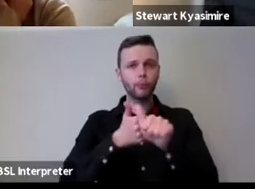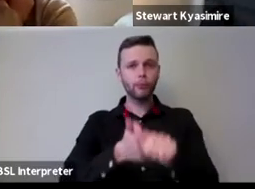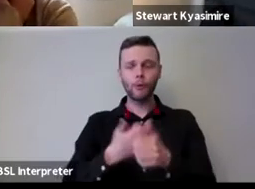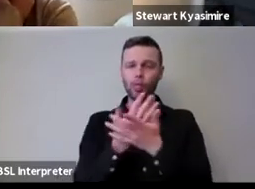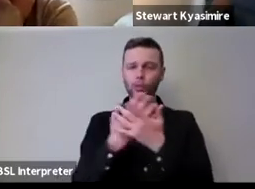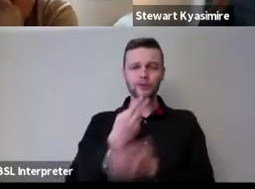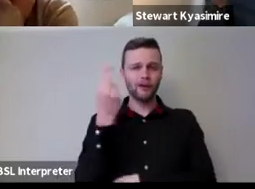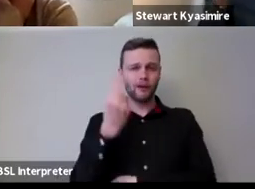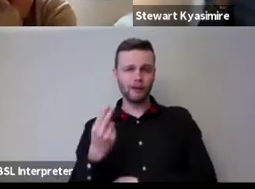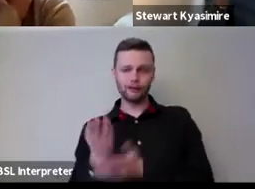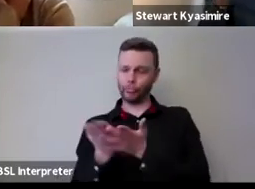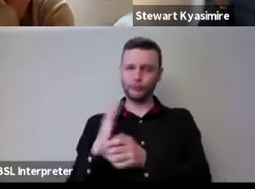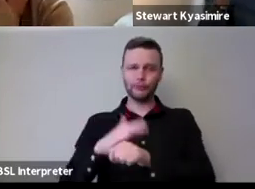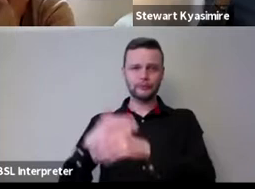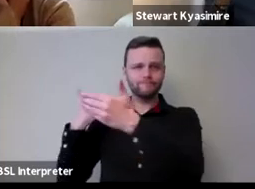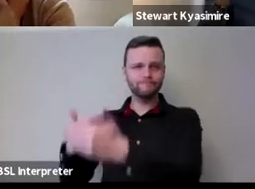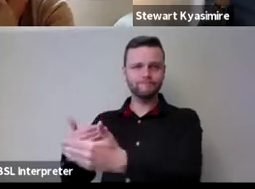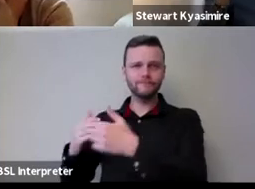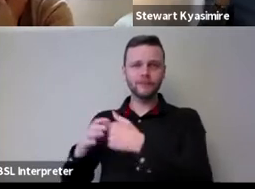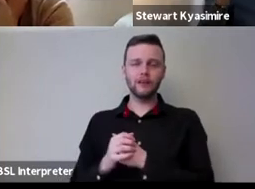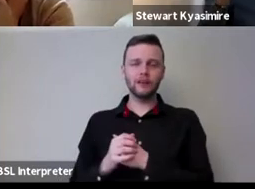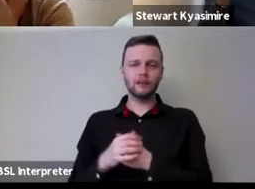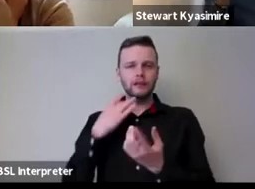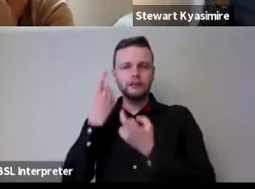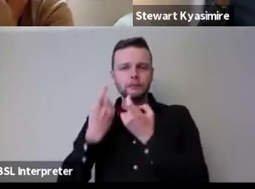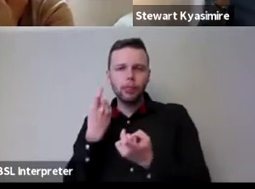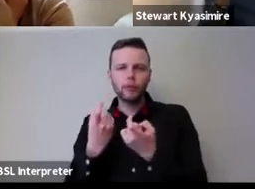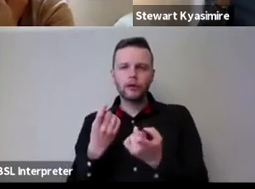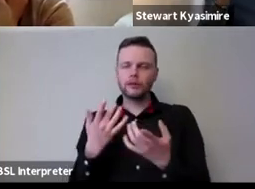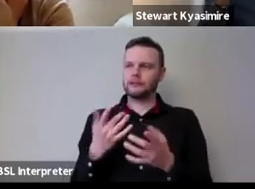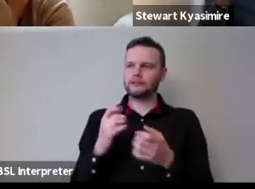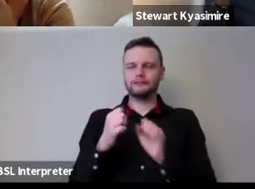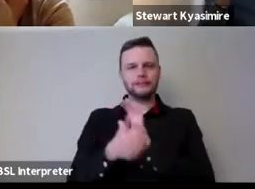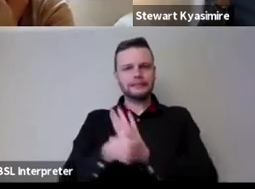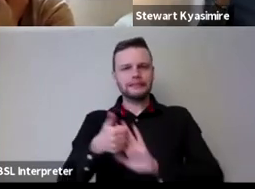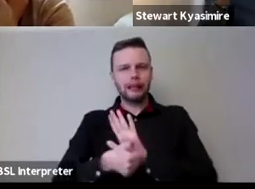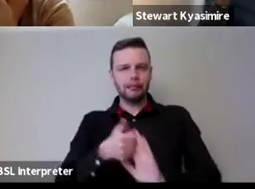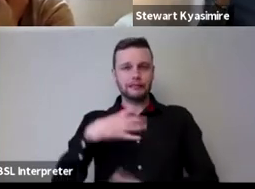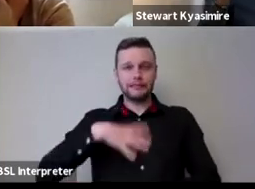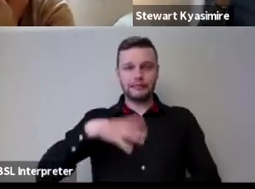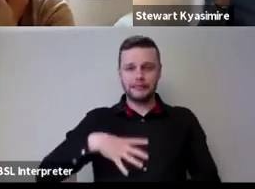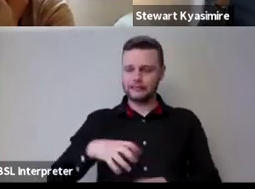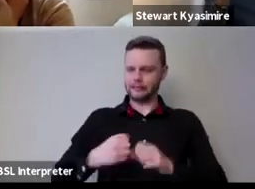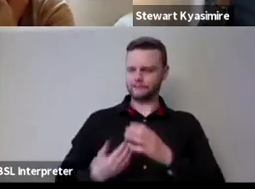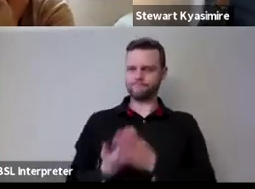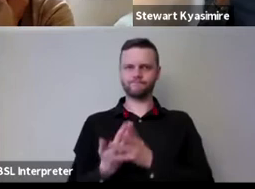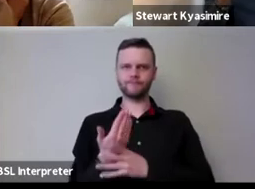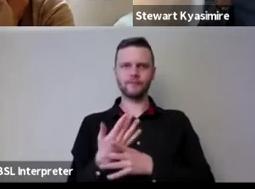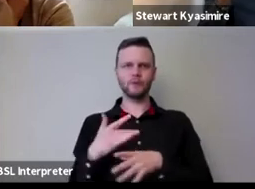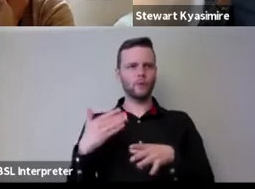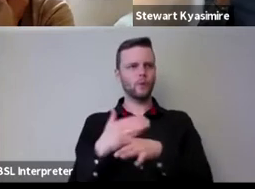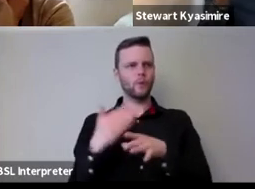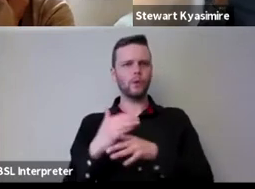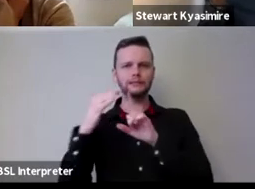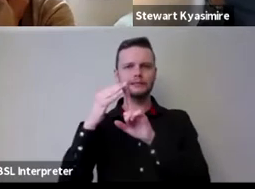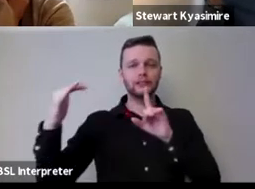uh particularly in relation to exploring what sort of skills people need to build to be able to work on digital platforms so some